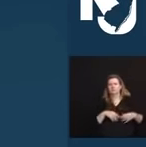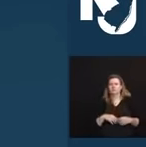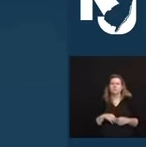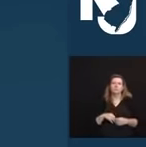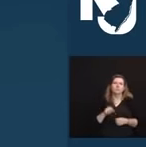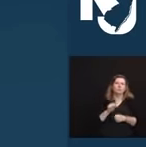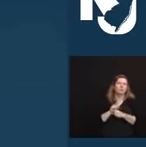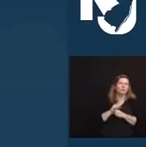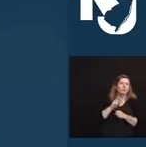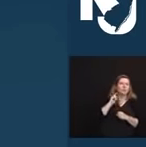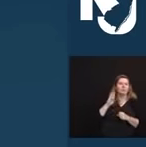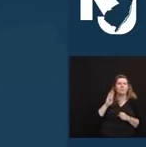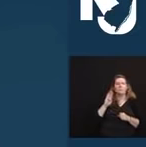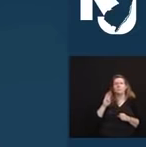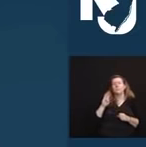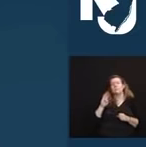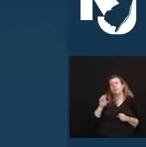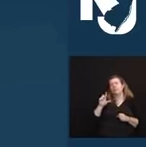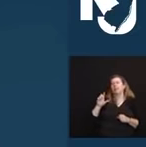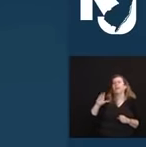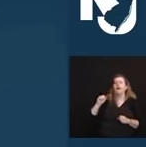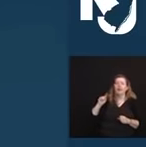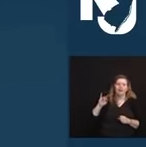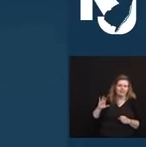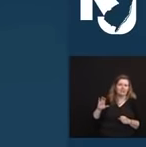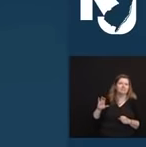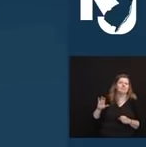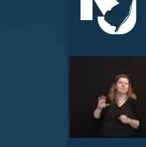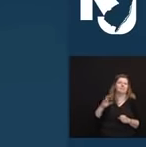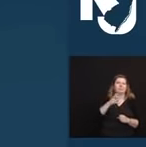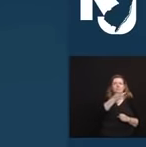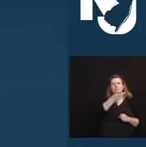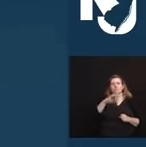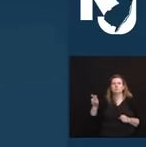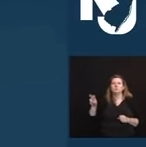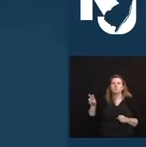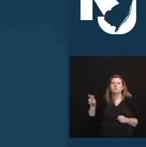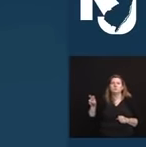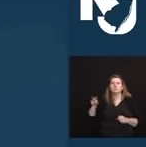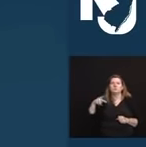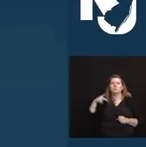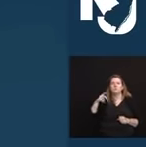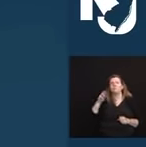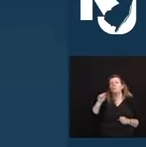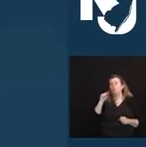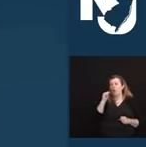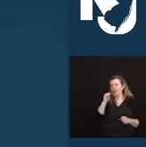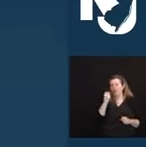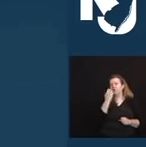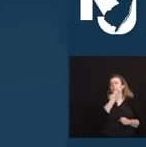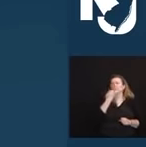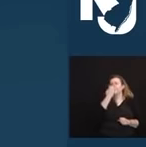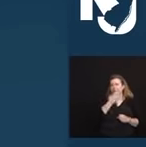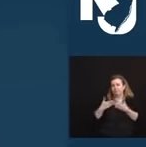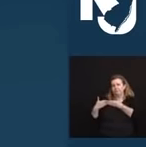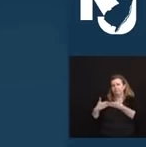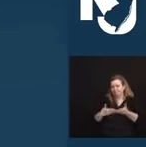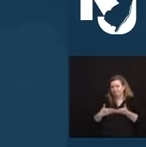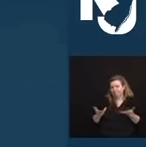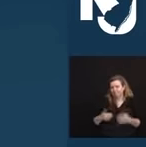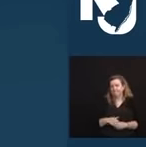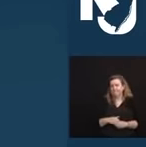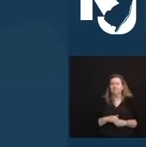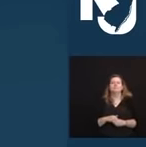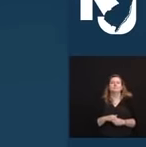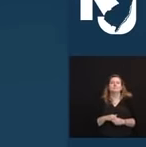job as superintendent of operations at the Marr Terminals at the Port of Elizabeth. From 1998 until his retirement in 2013,